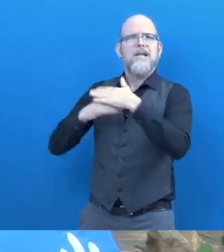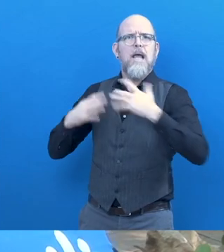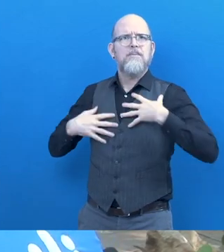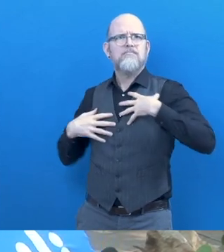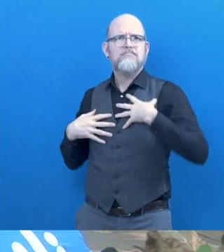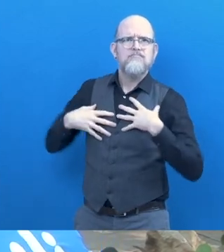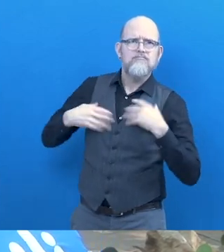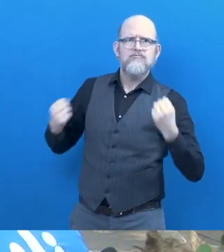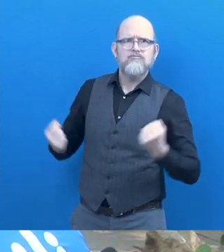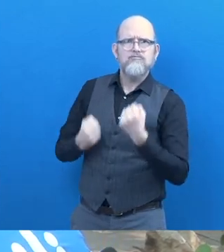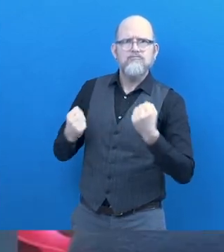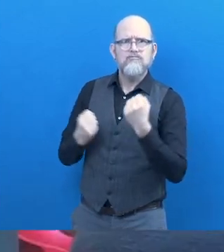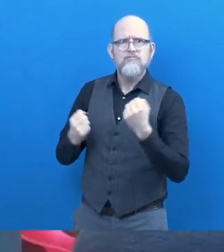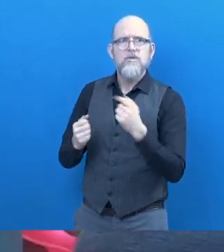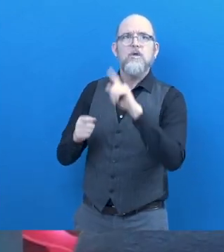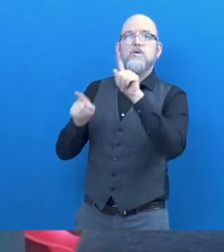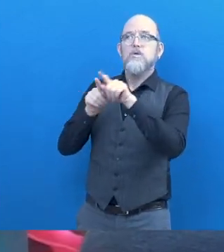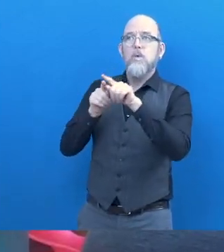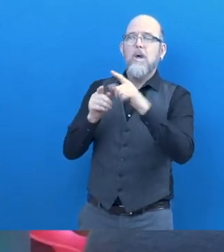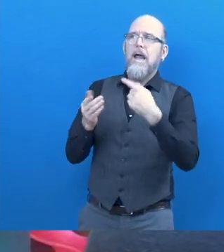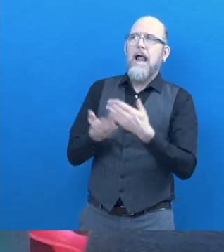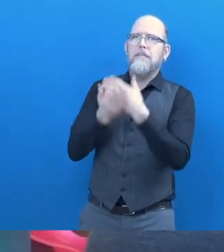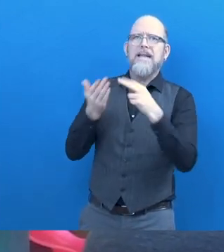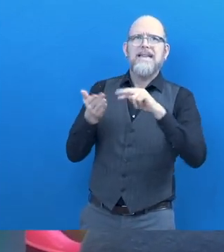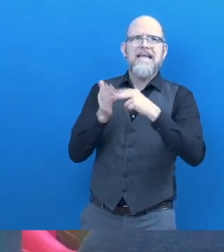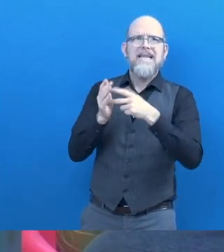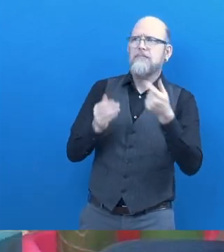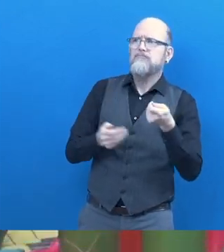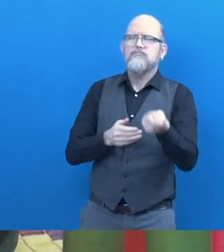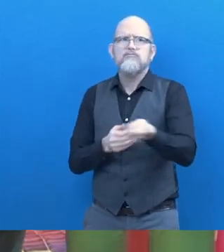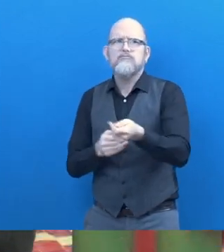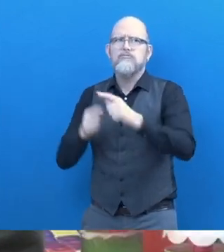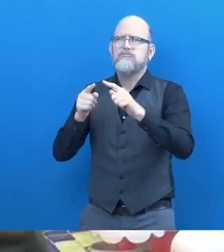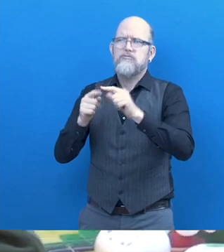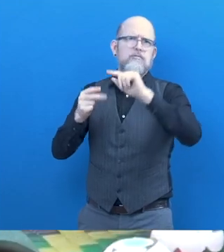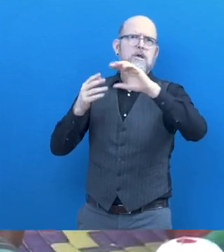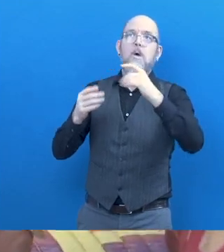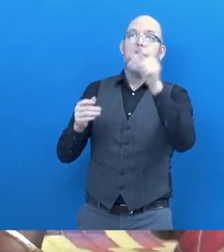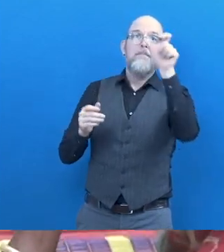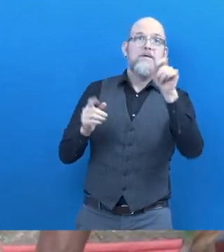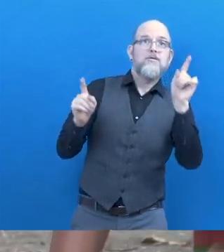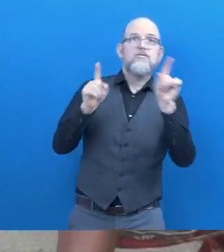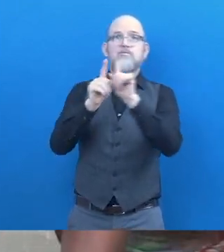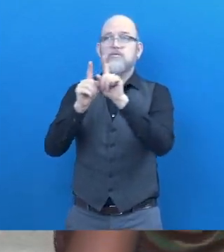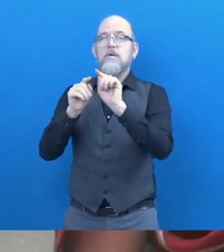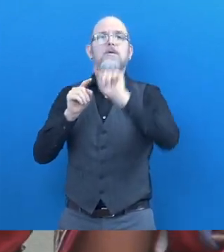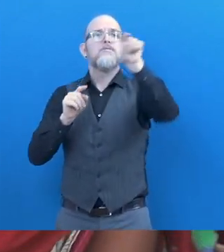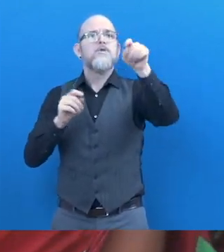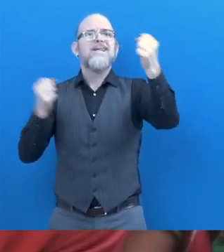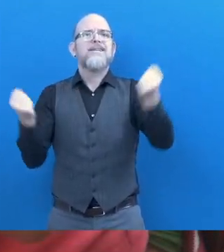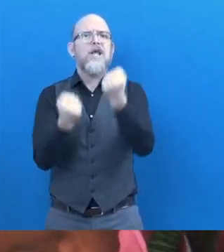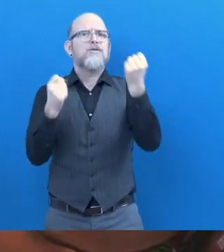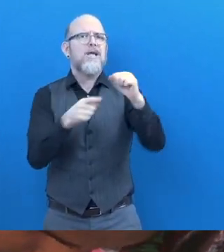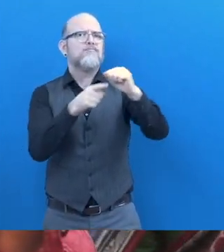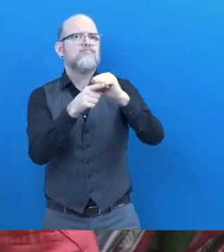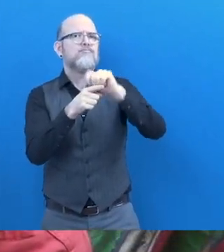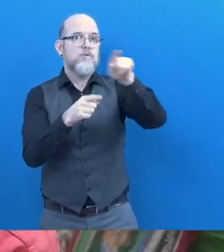therapeutic services, devices and some accessibility work so that they are able to perform